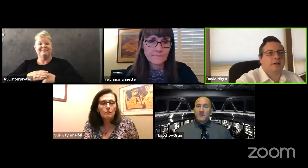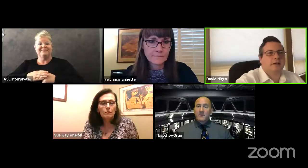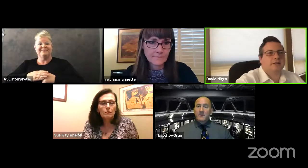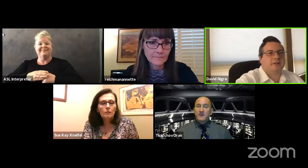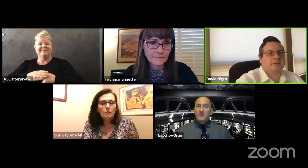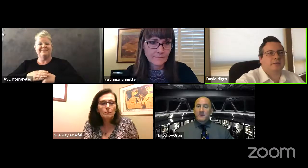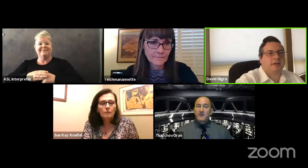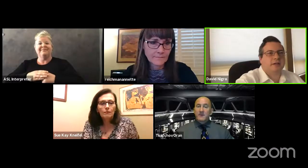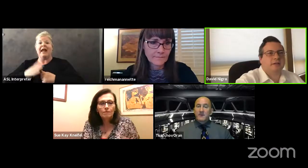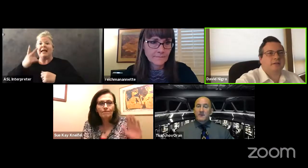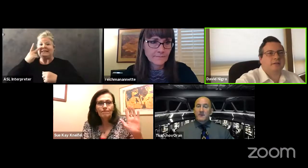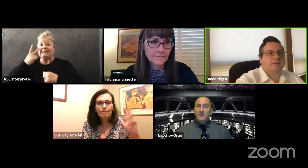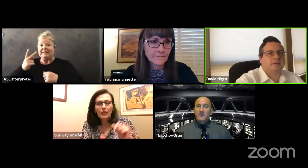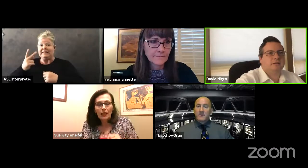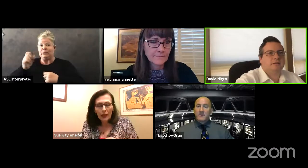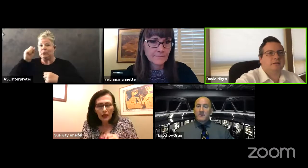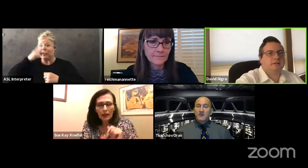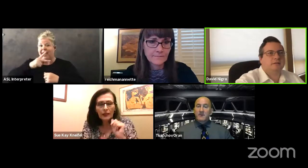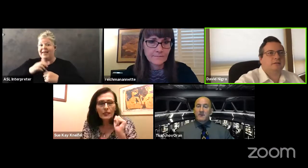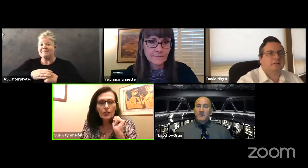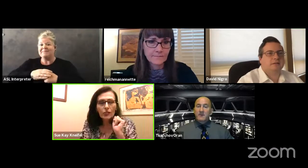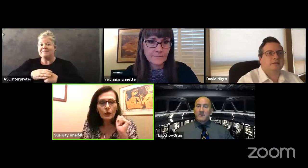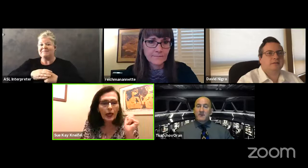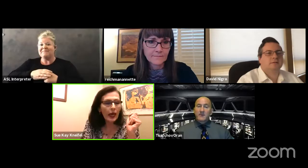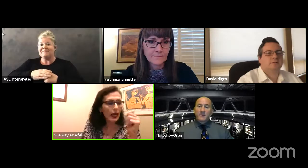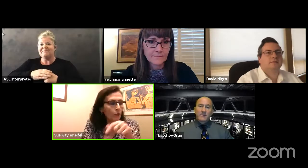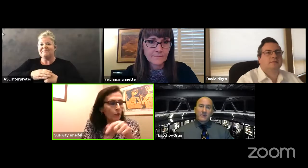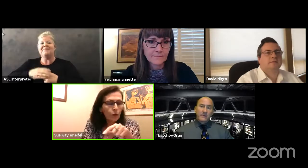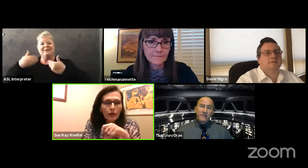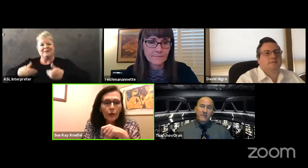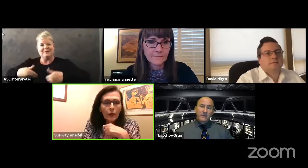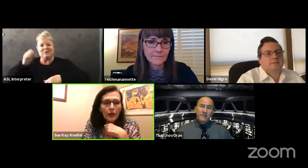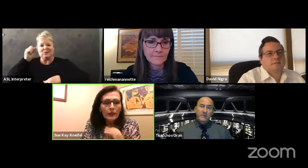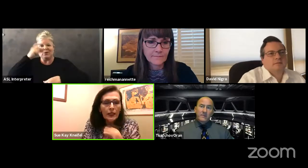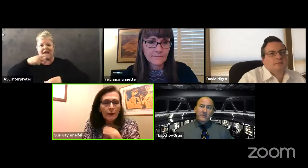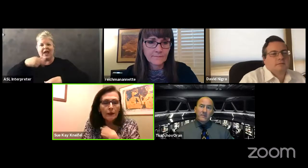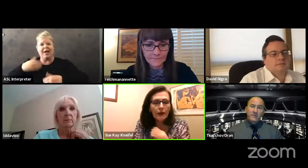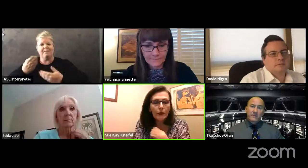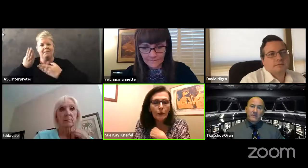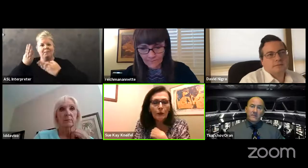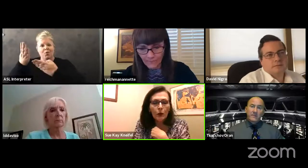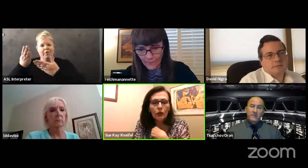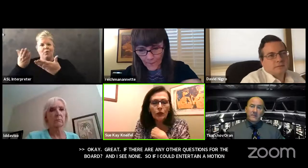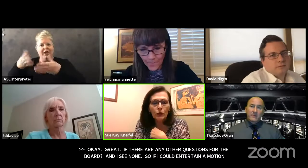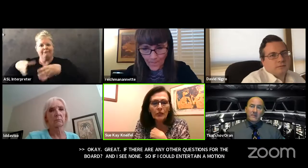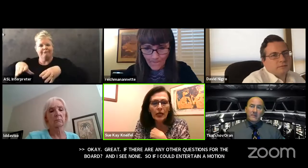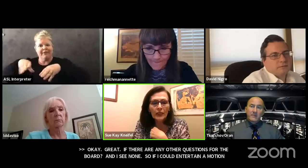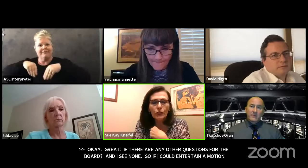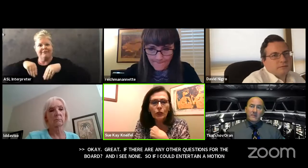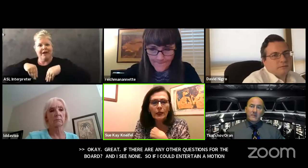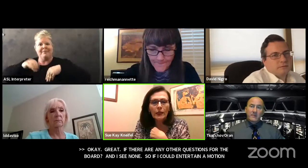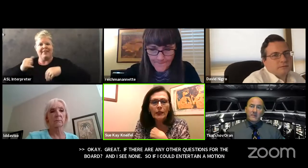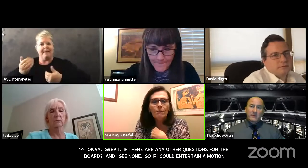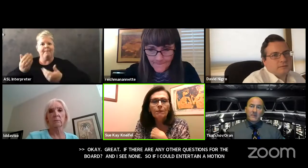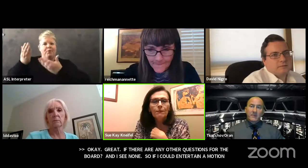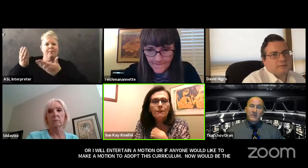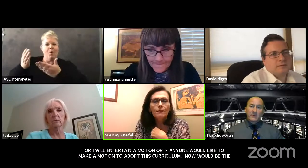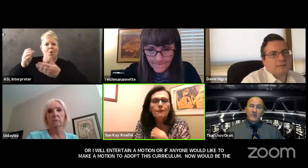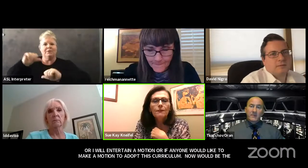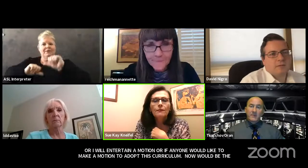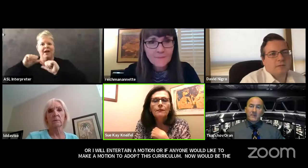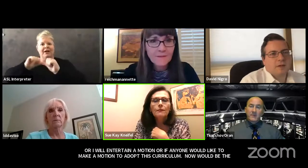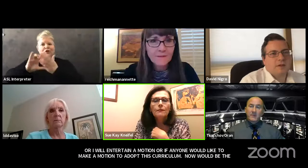and i see sukay this is sukay i move that we adopt the proposed science curriculum